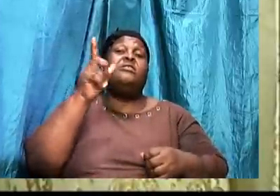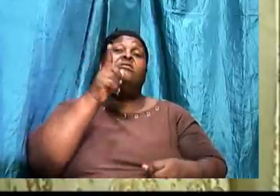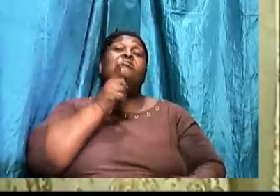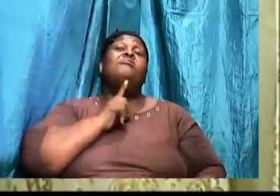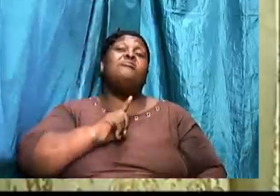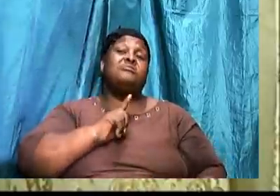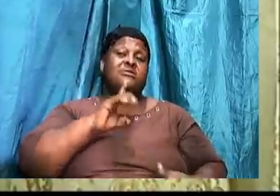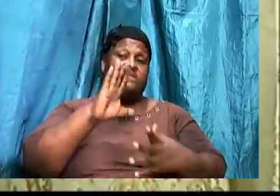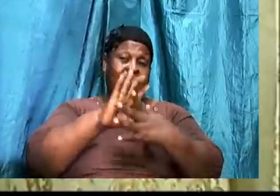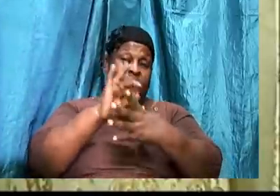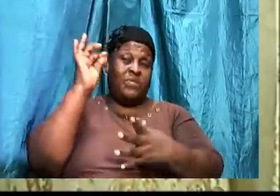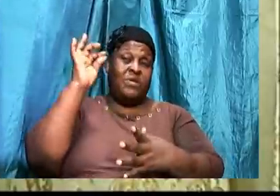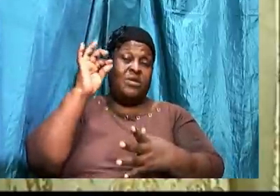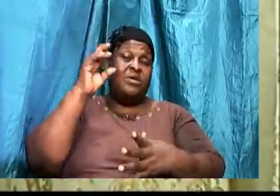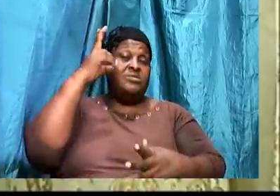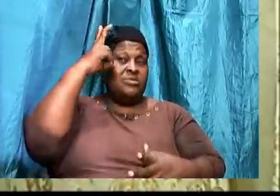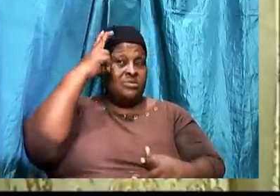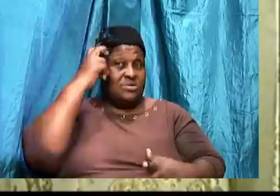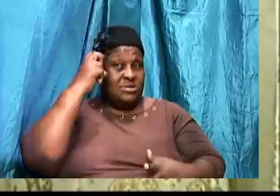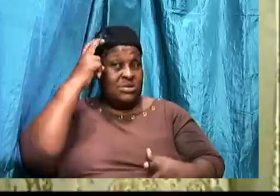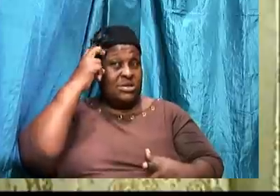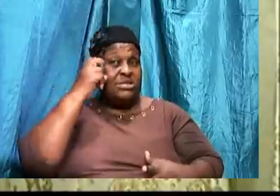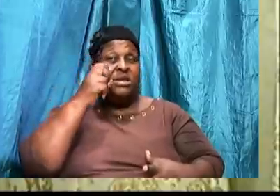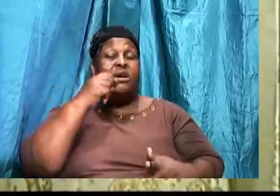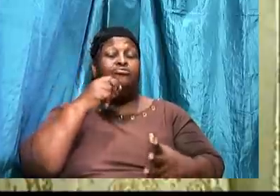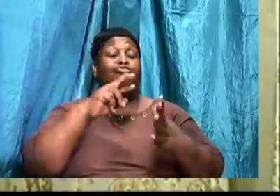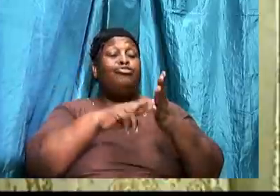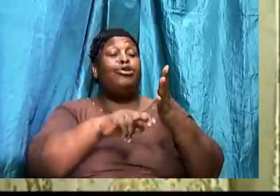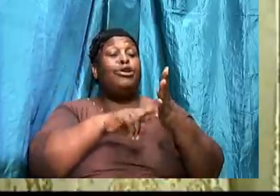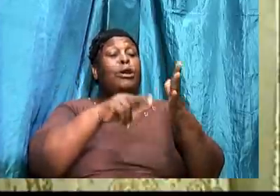Satan quoted. A part of the scripture.